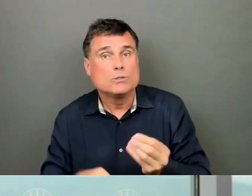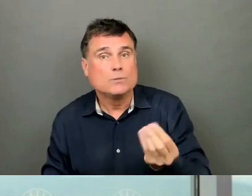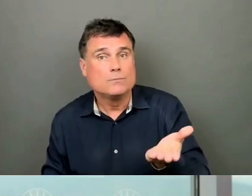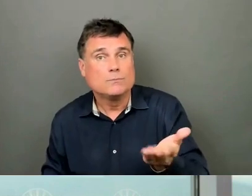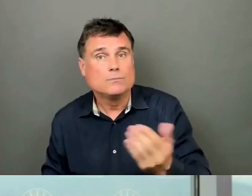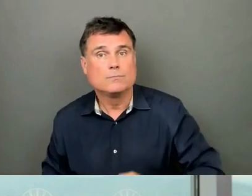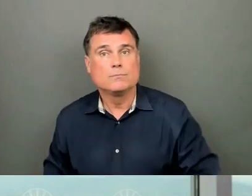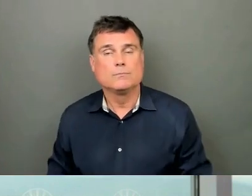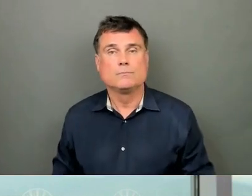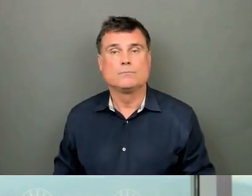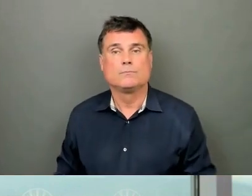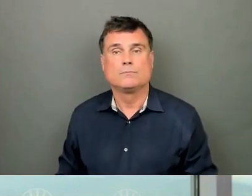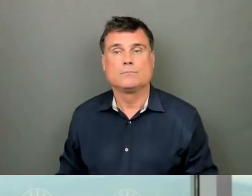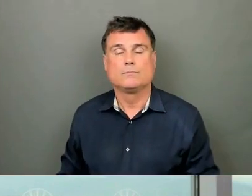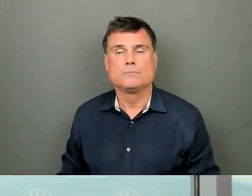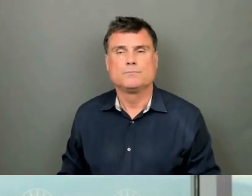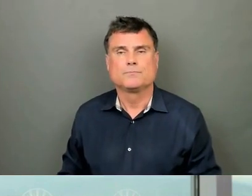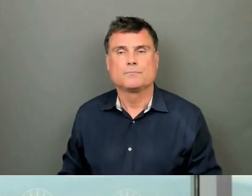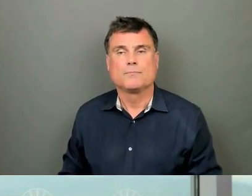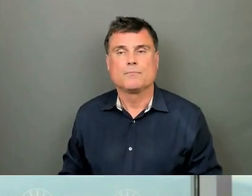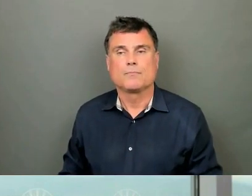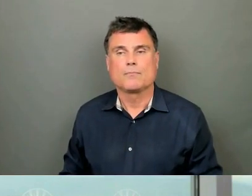Woods from Business in Vancouver. Please go ahead.